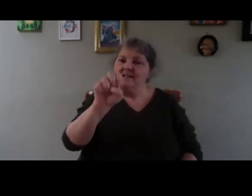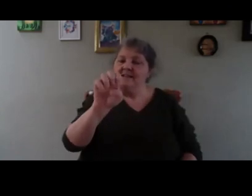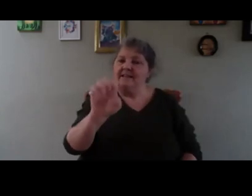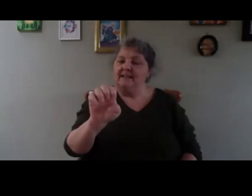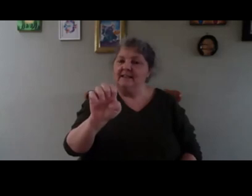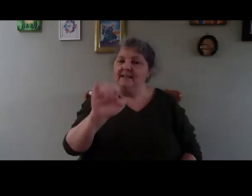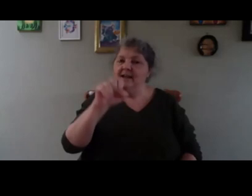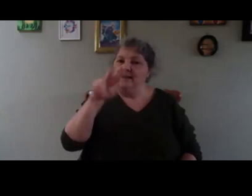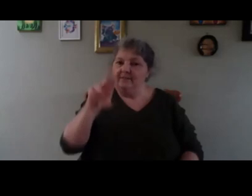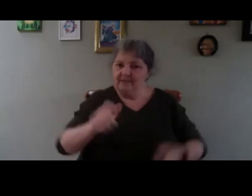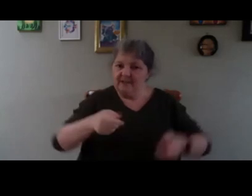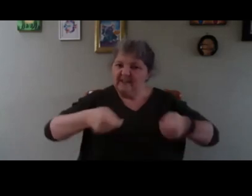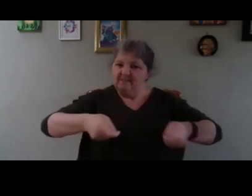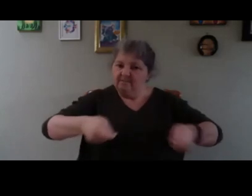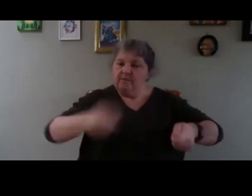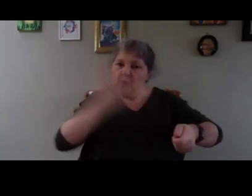just